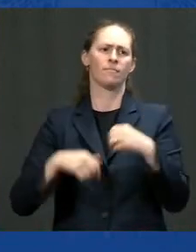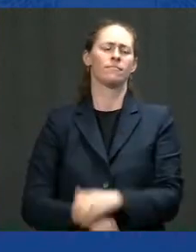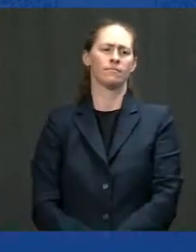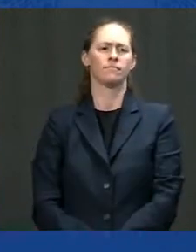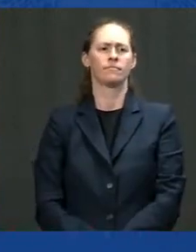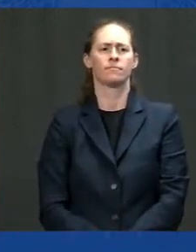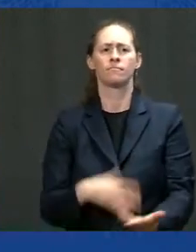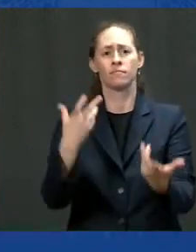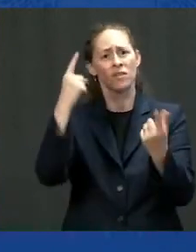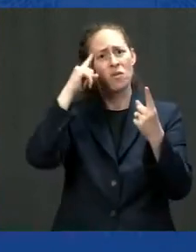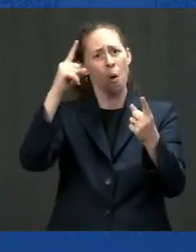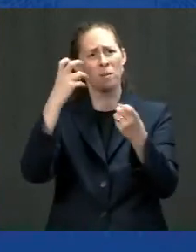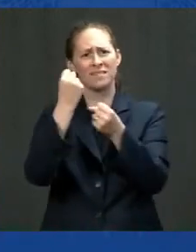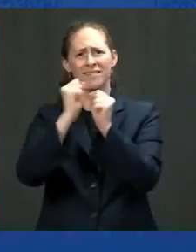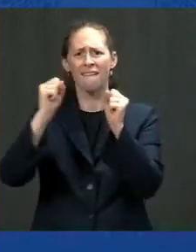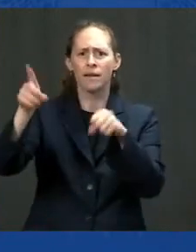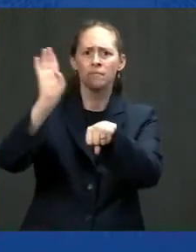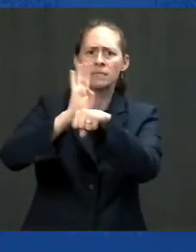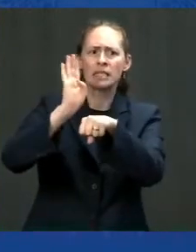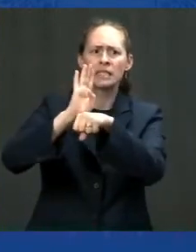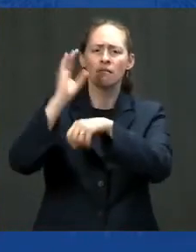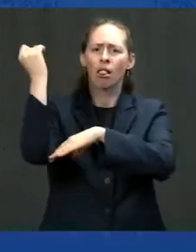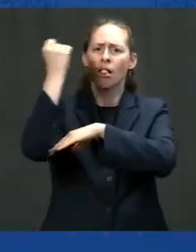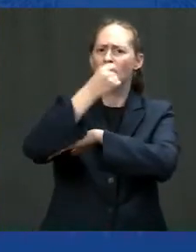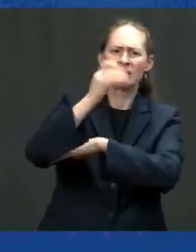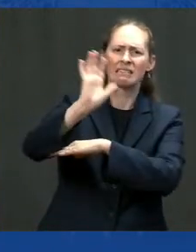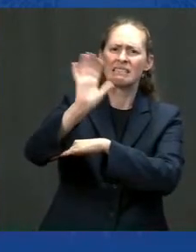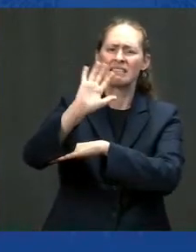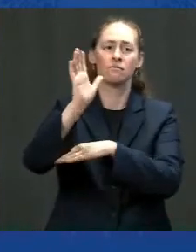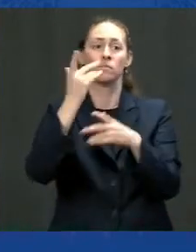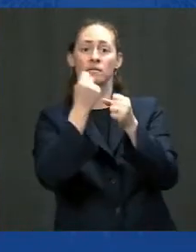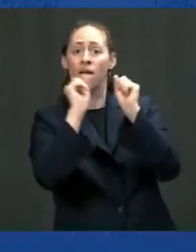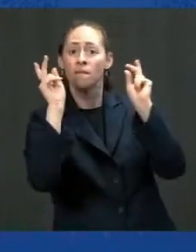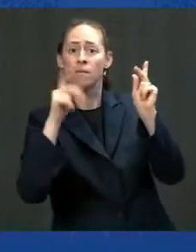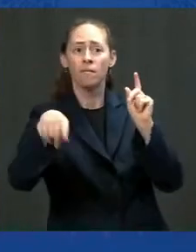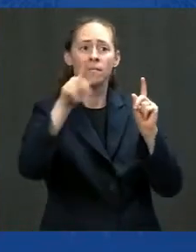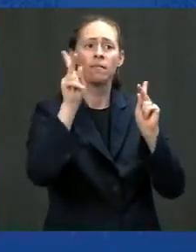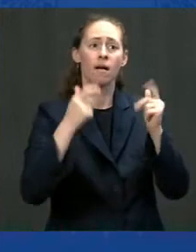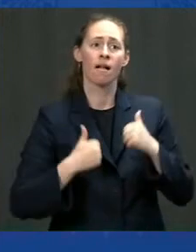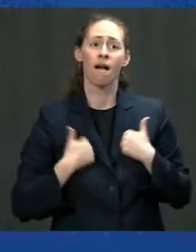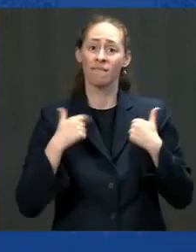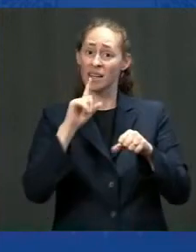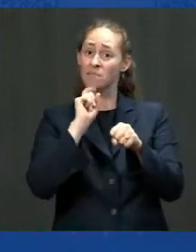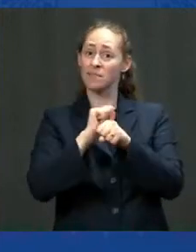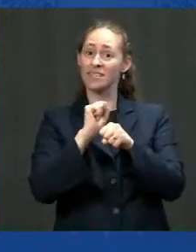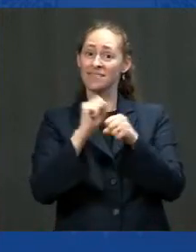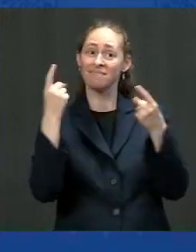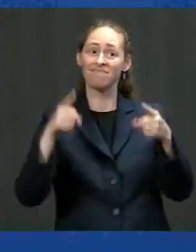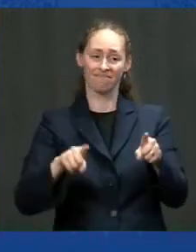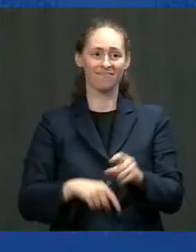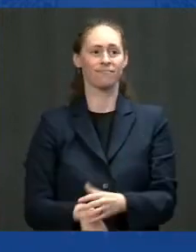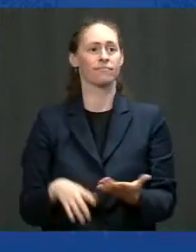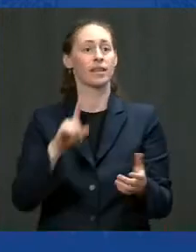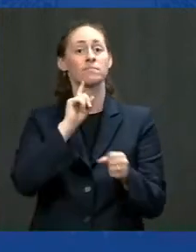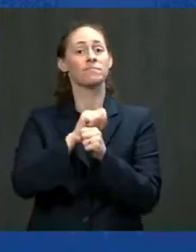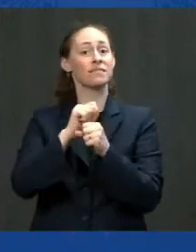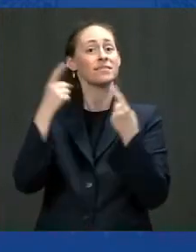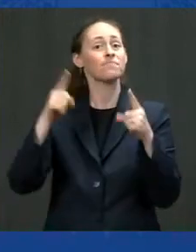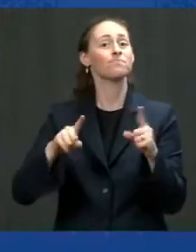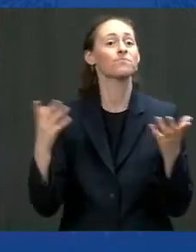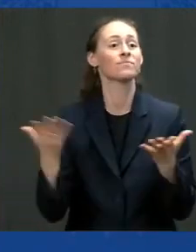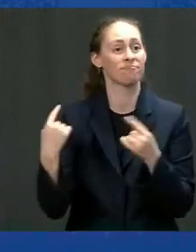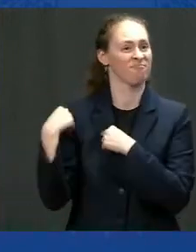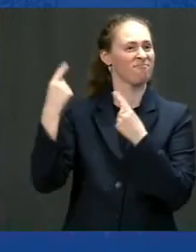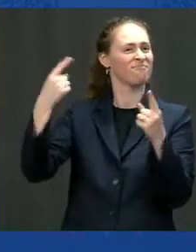did we added more than 600 000 jobs per month since i've taken office that's over 3 million